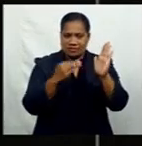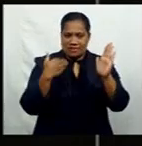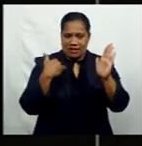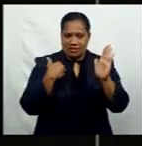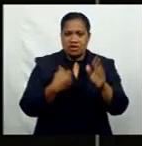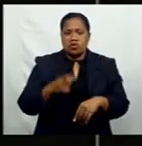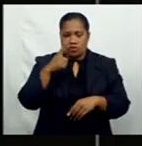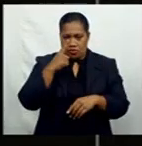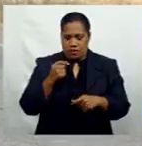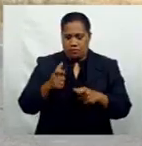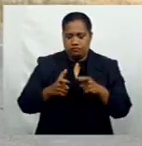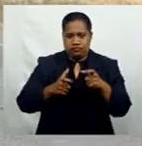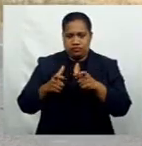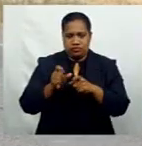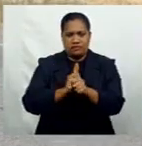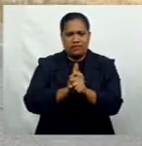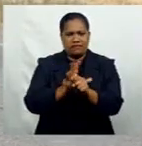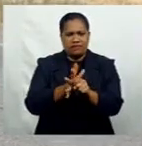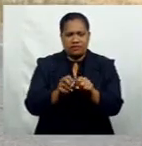virus at bay.